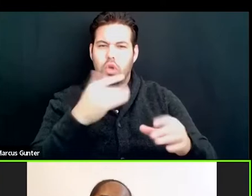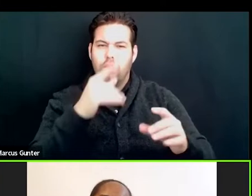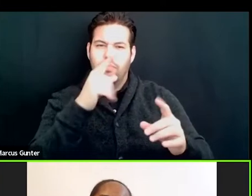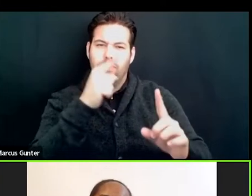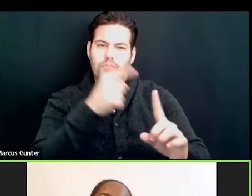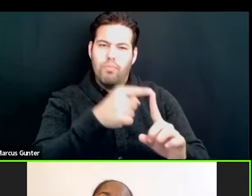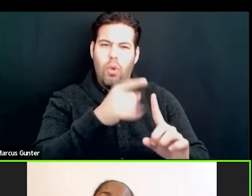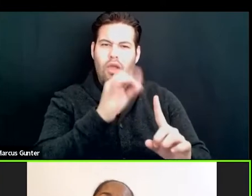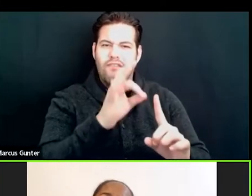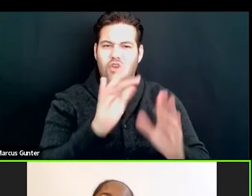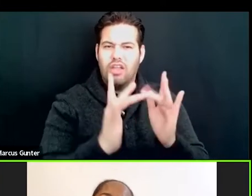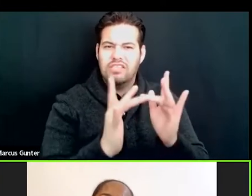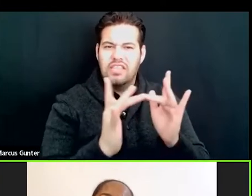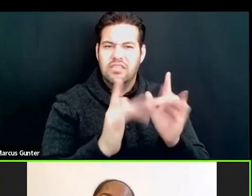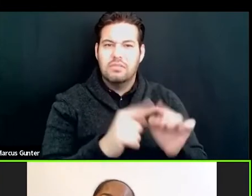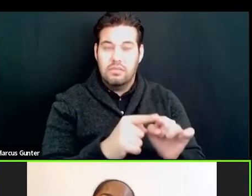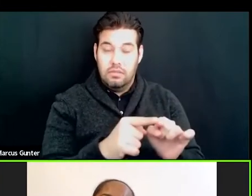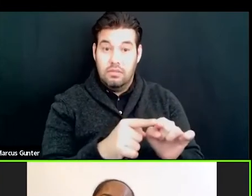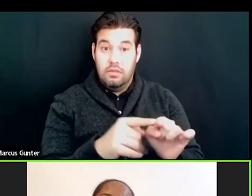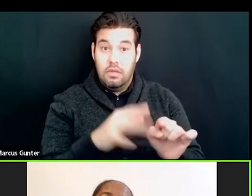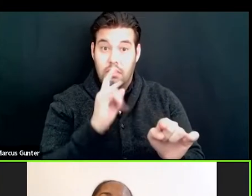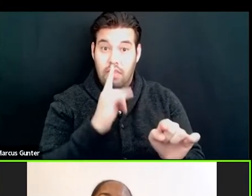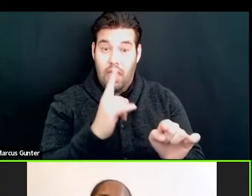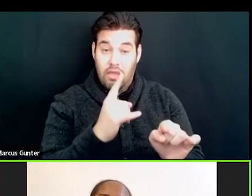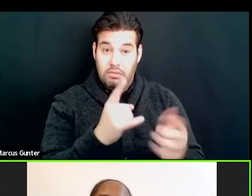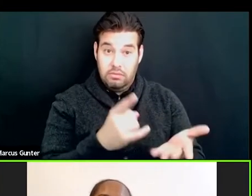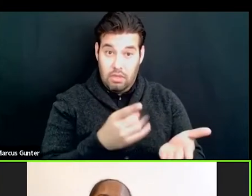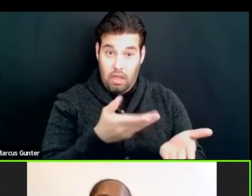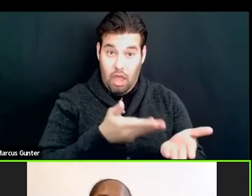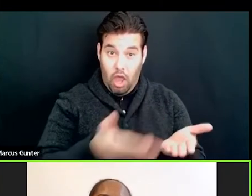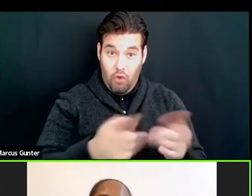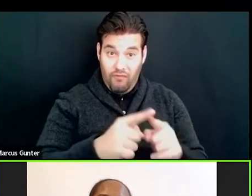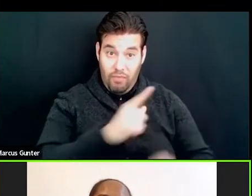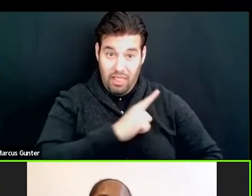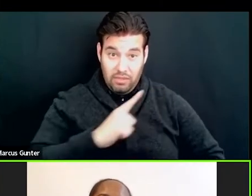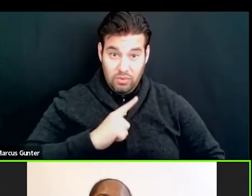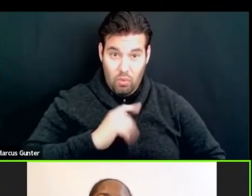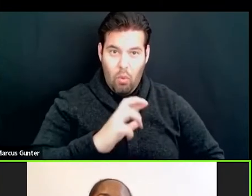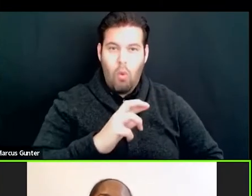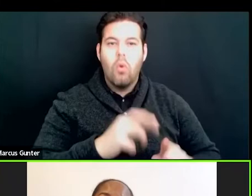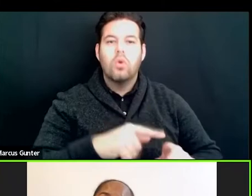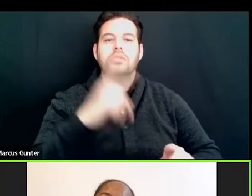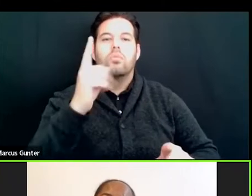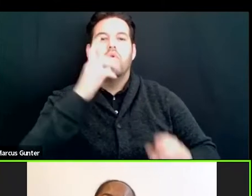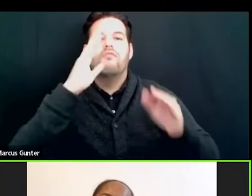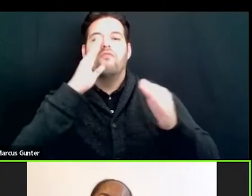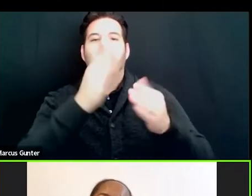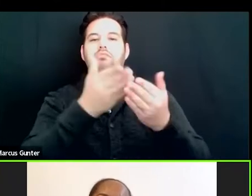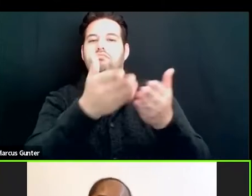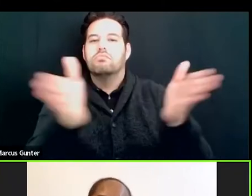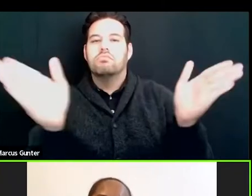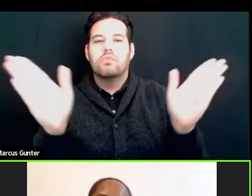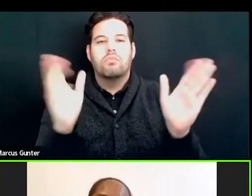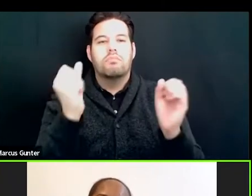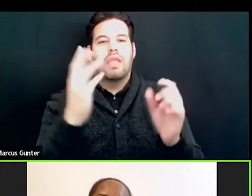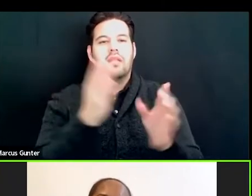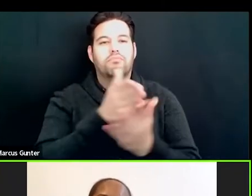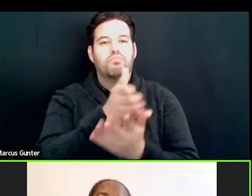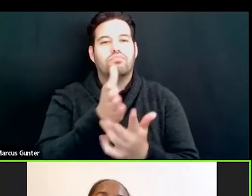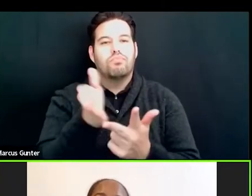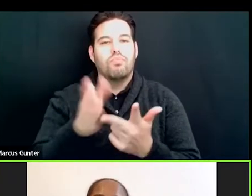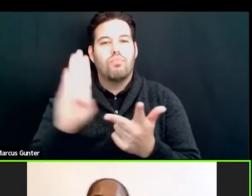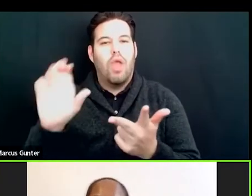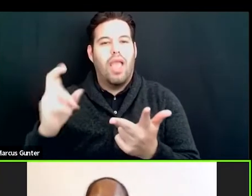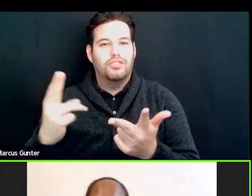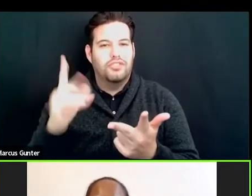who's employed directly and exclusively by the legislature, or should it be somebody who has a focus that extends across multiple branches?